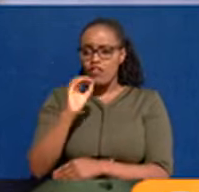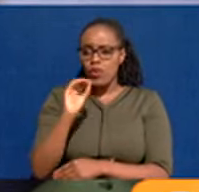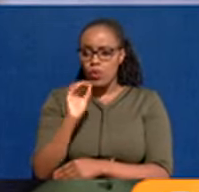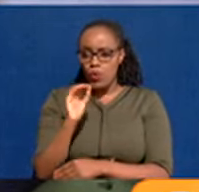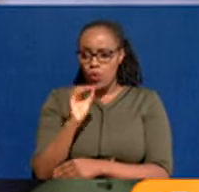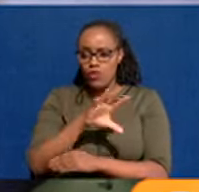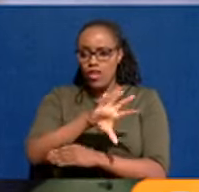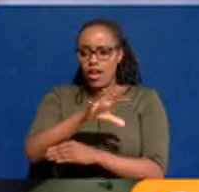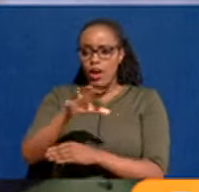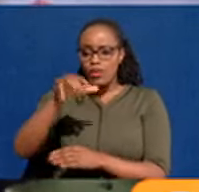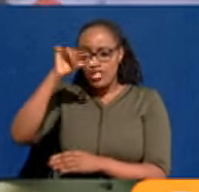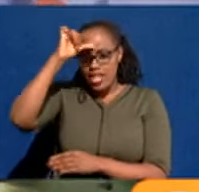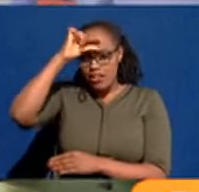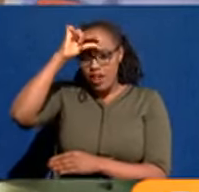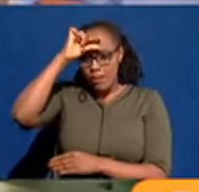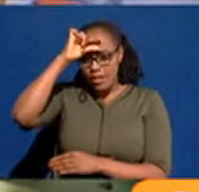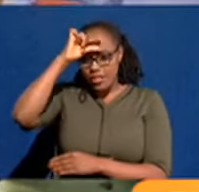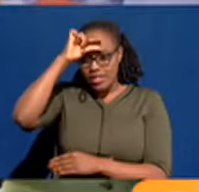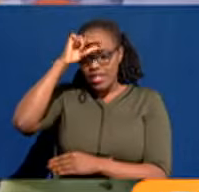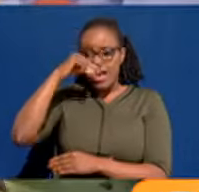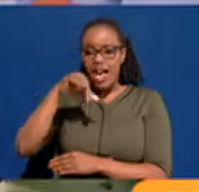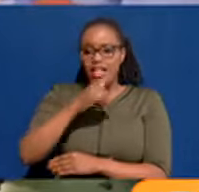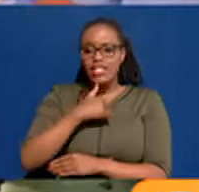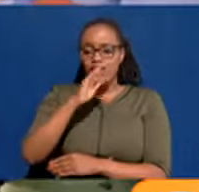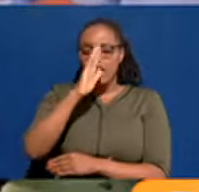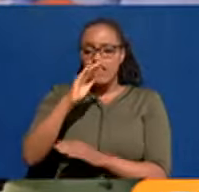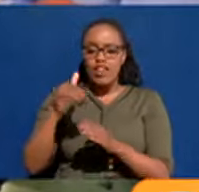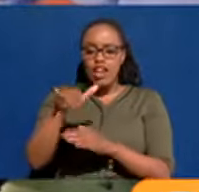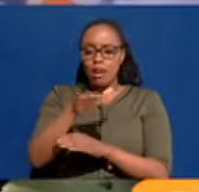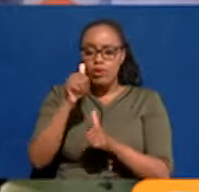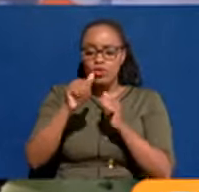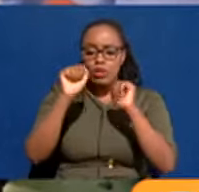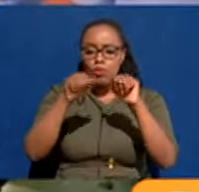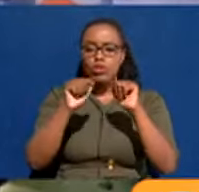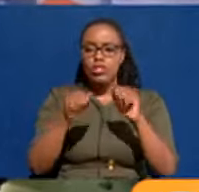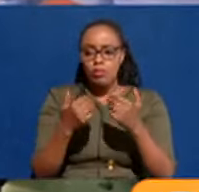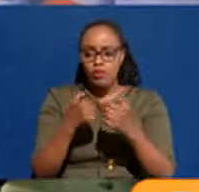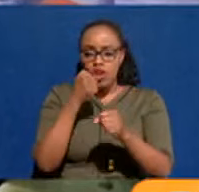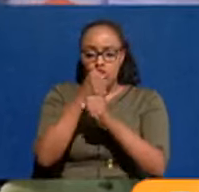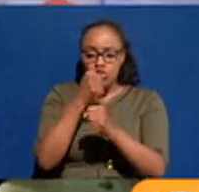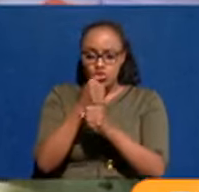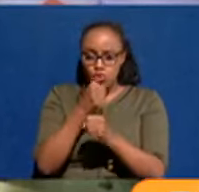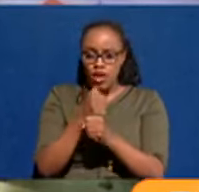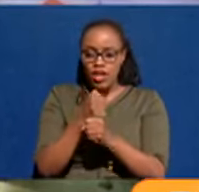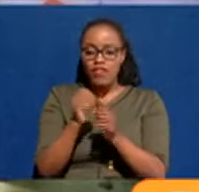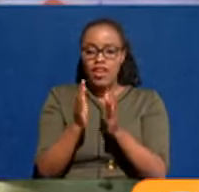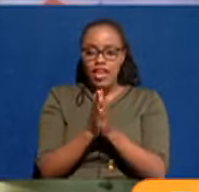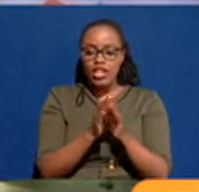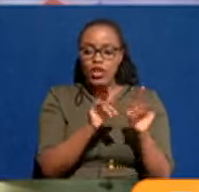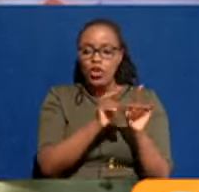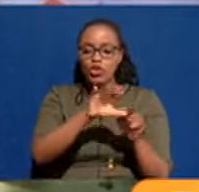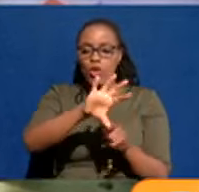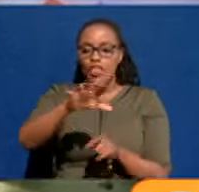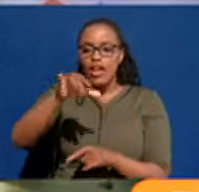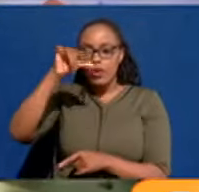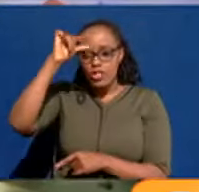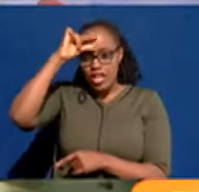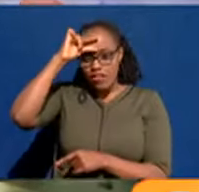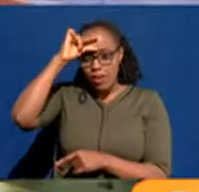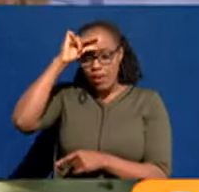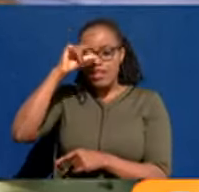the county government, we were never given spaces where we can actually do a job. And the county government,